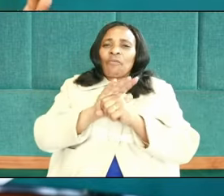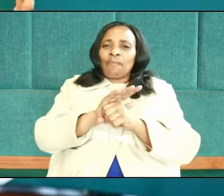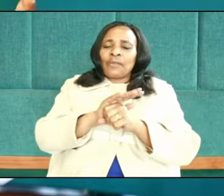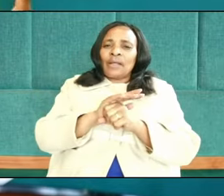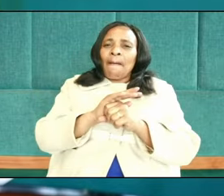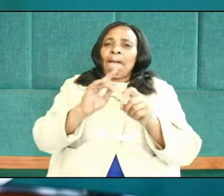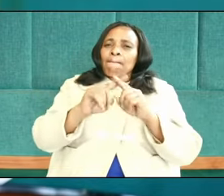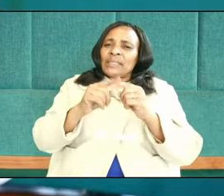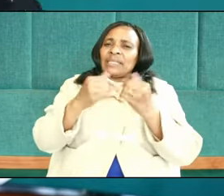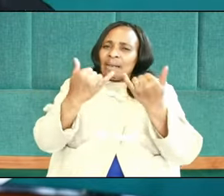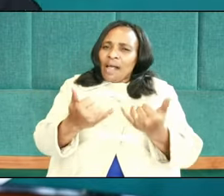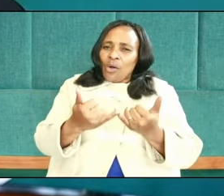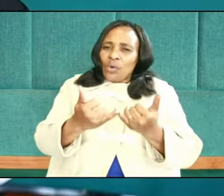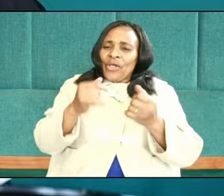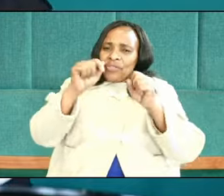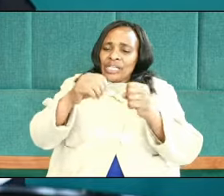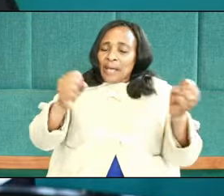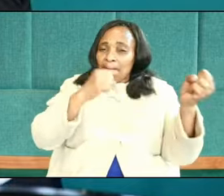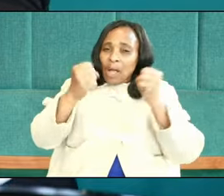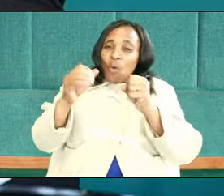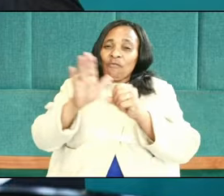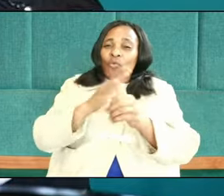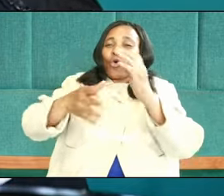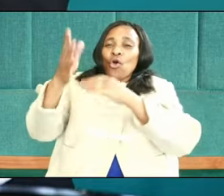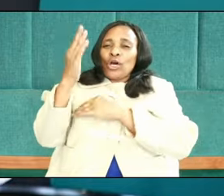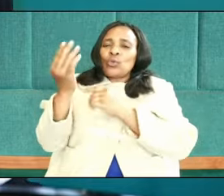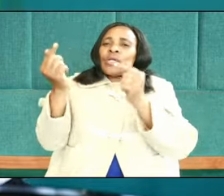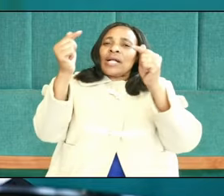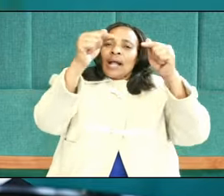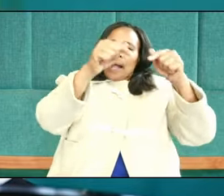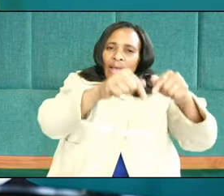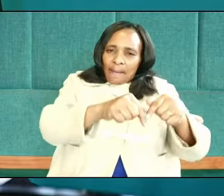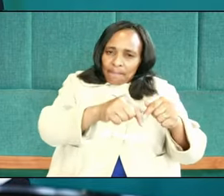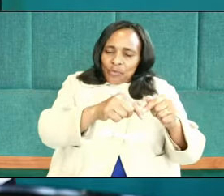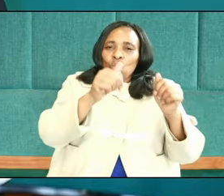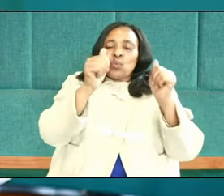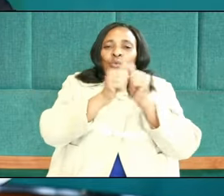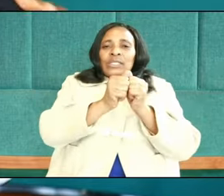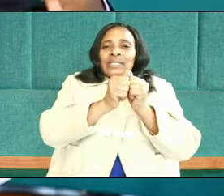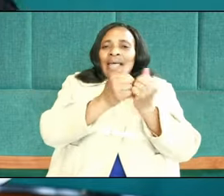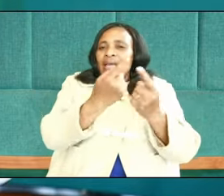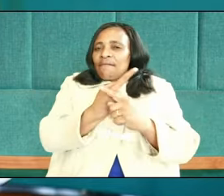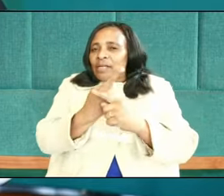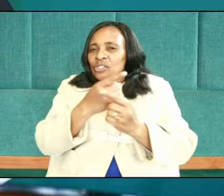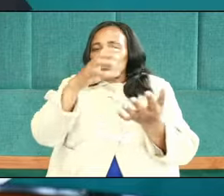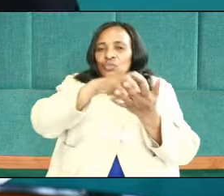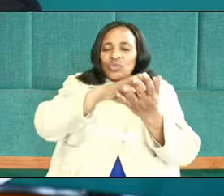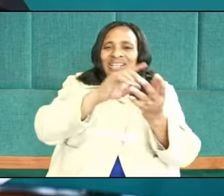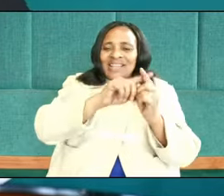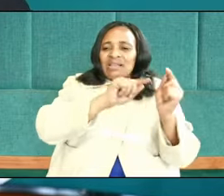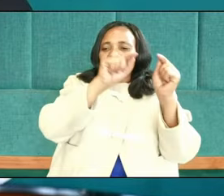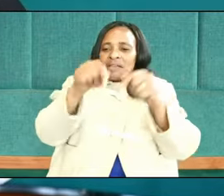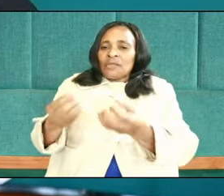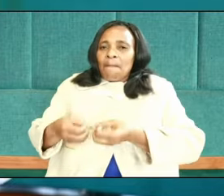all-powerful, but this all-powerful God intervenes in a human situation and he brings his power to